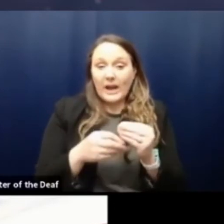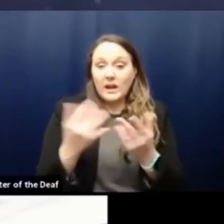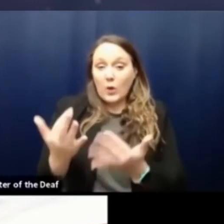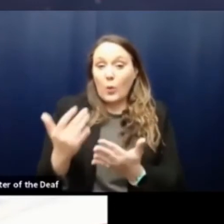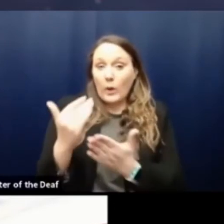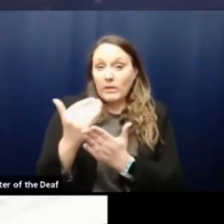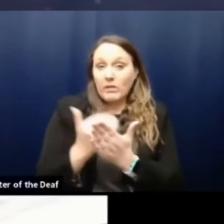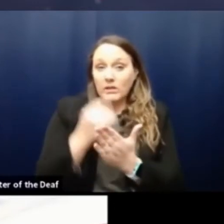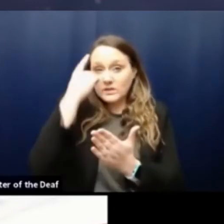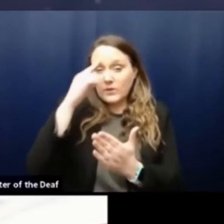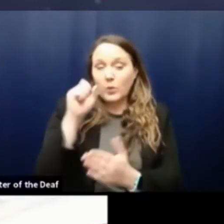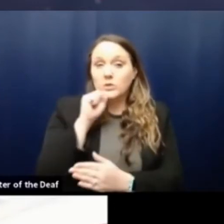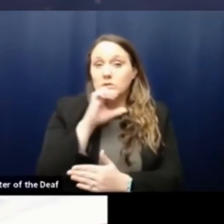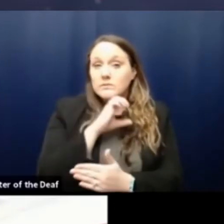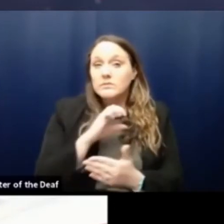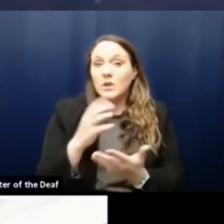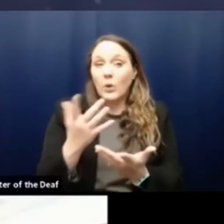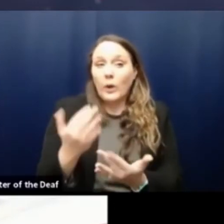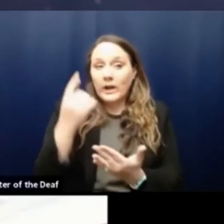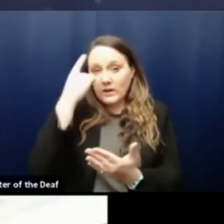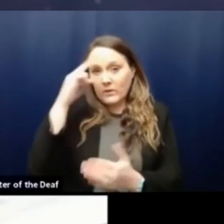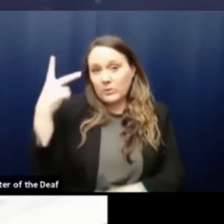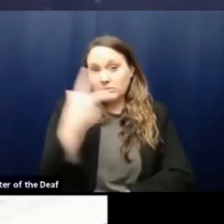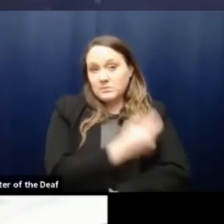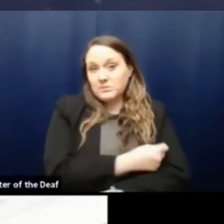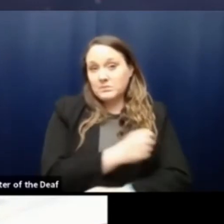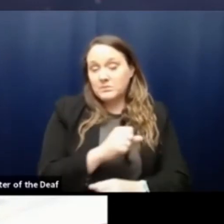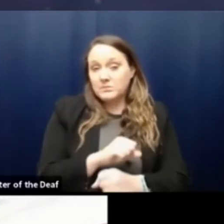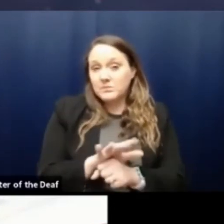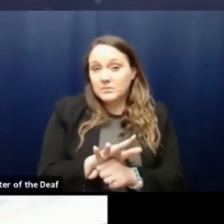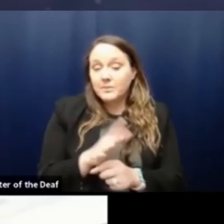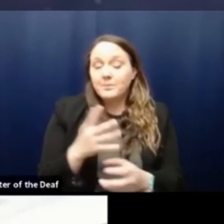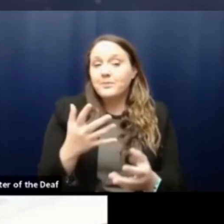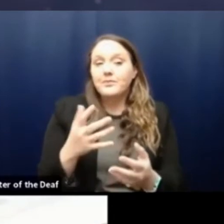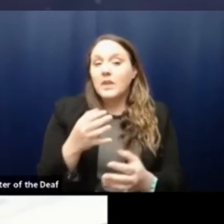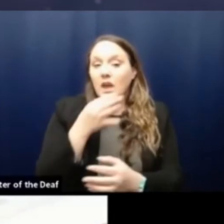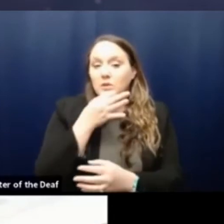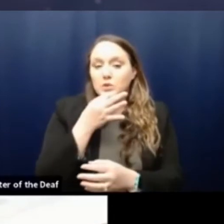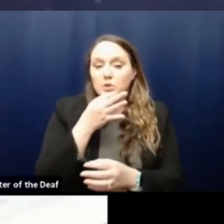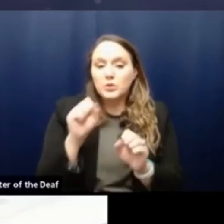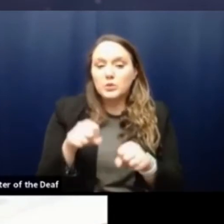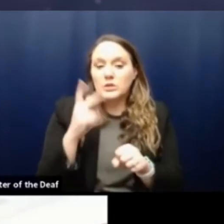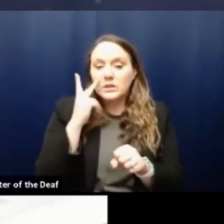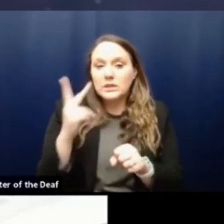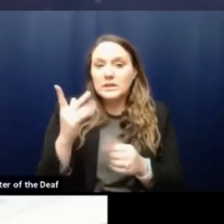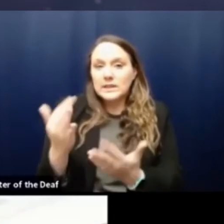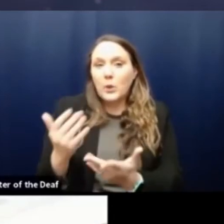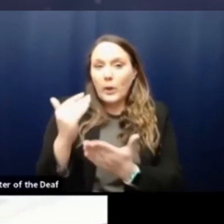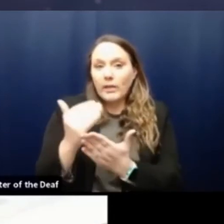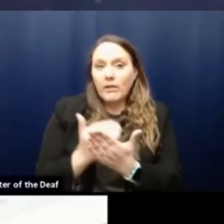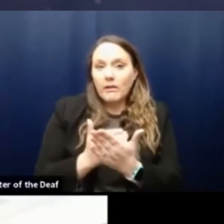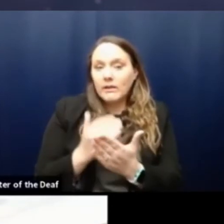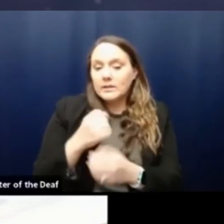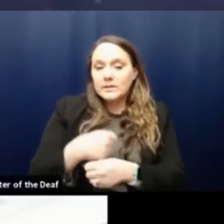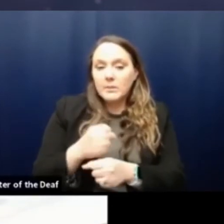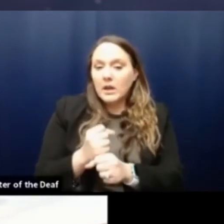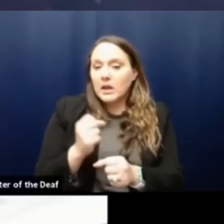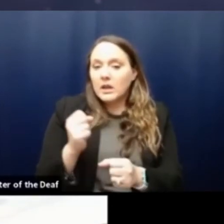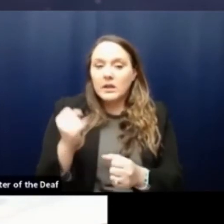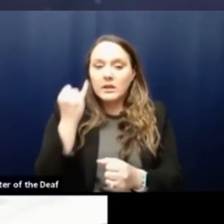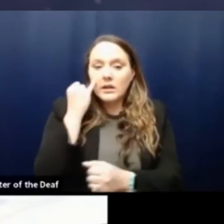seniors looking to get COVID-19 vaccines? If so, how soon could we see wait lists added? And if not, why not?